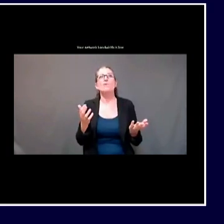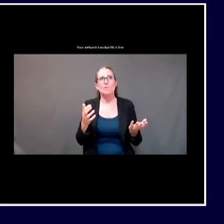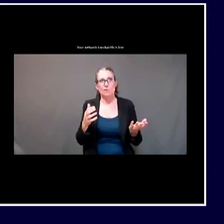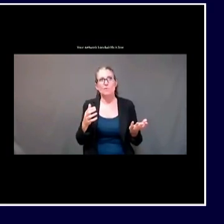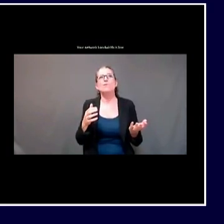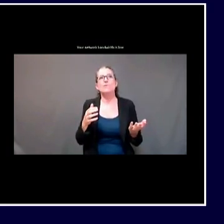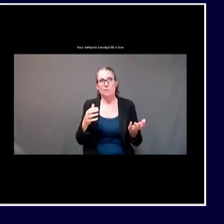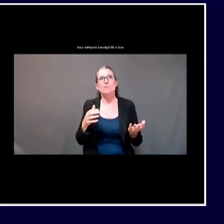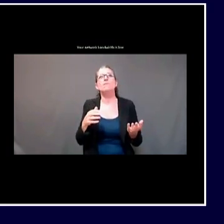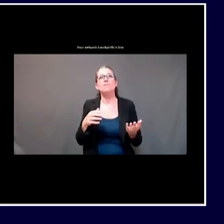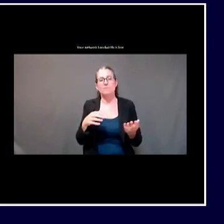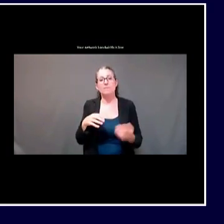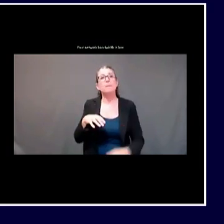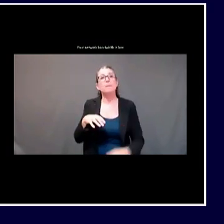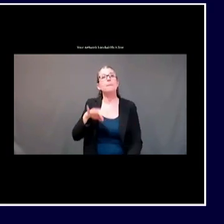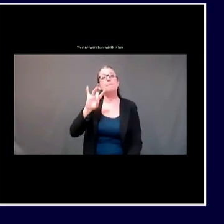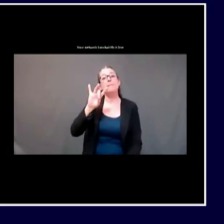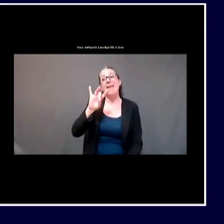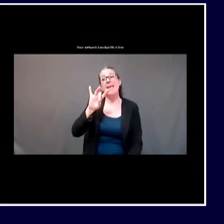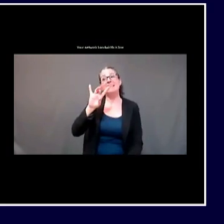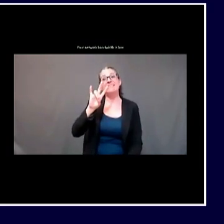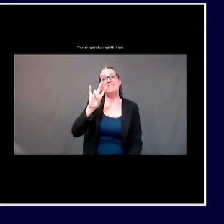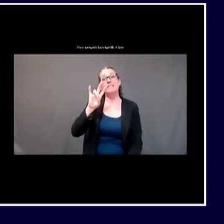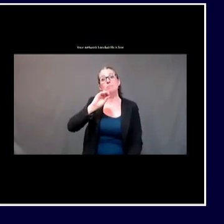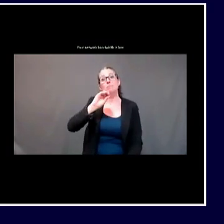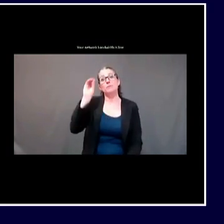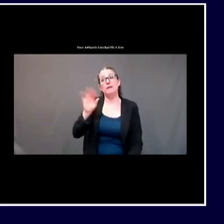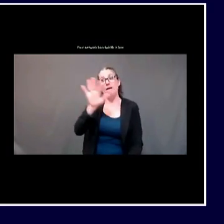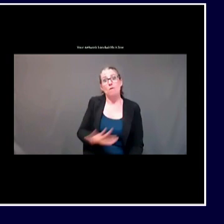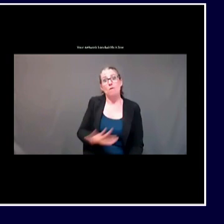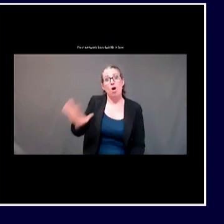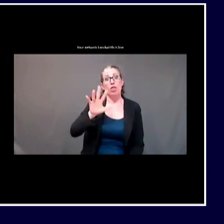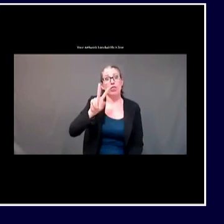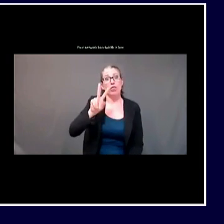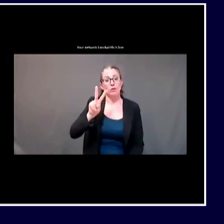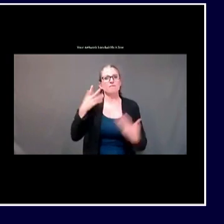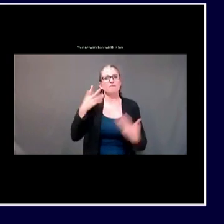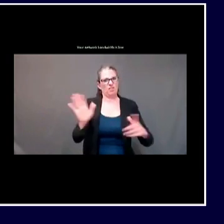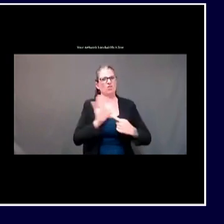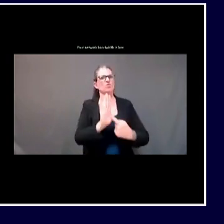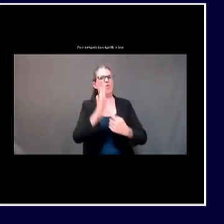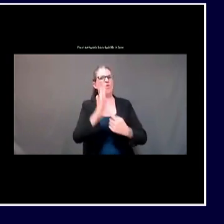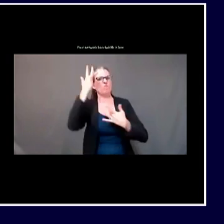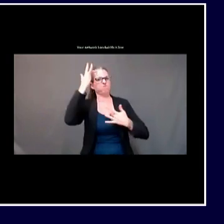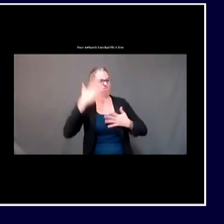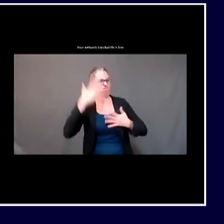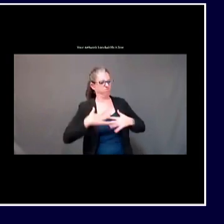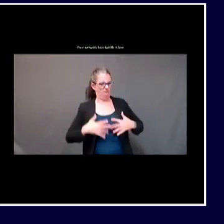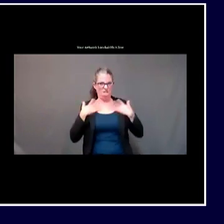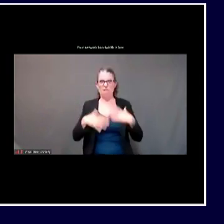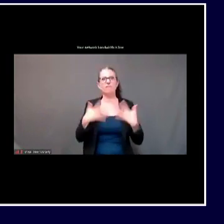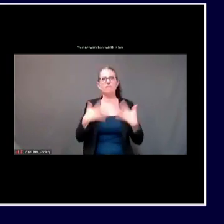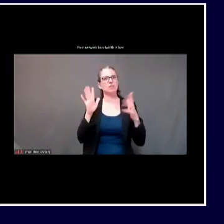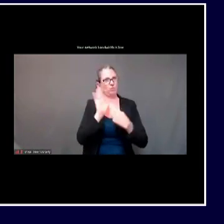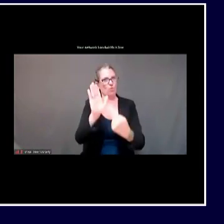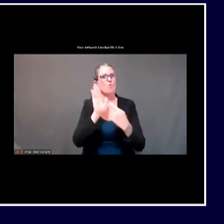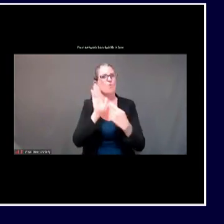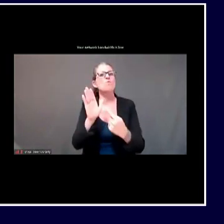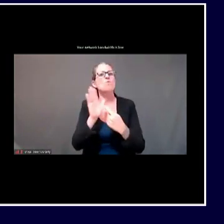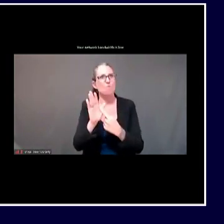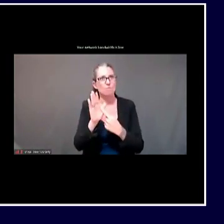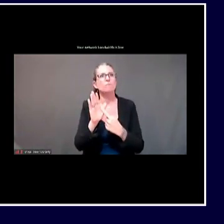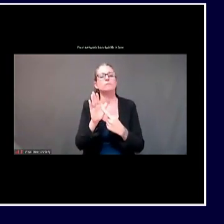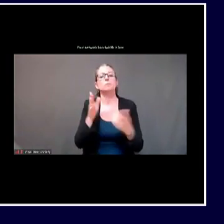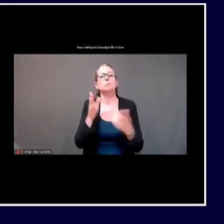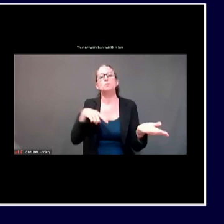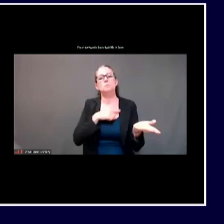uncommon in outbreak investigations. In large outbreak investigations or even any outbreak investigation, we typically learn of